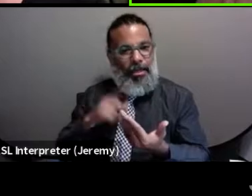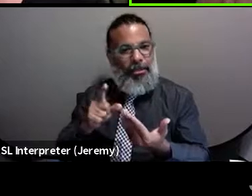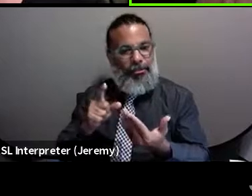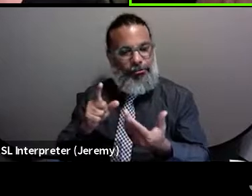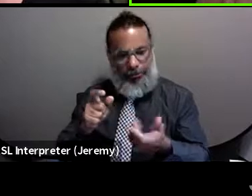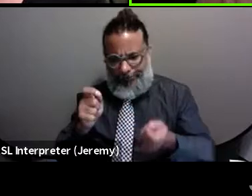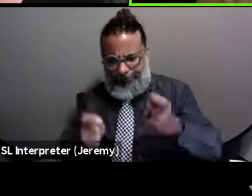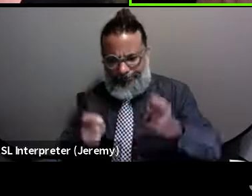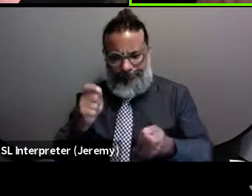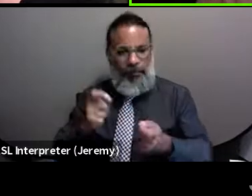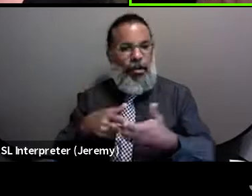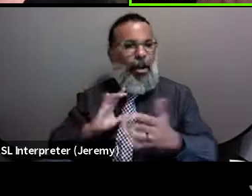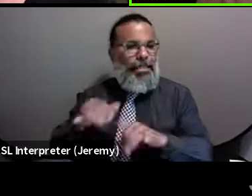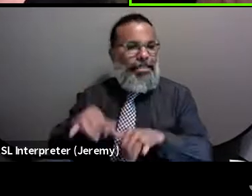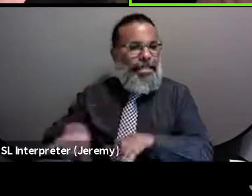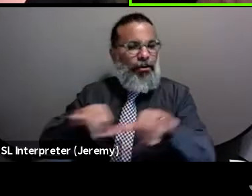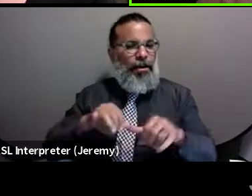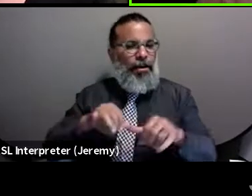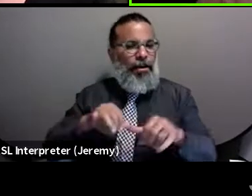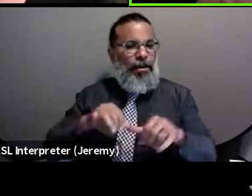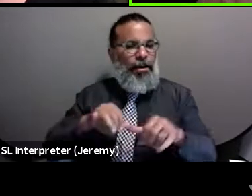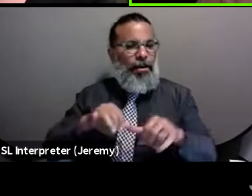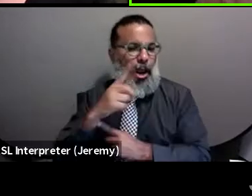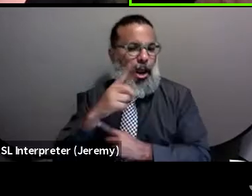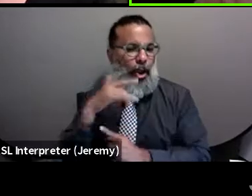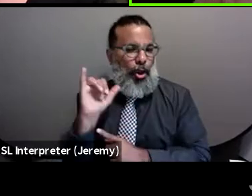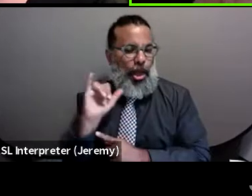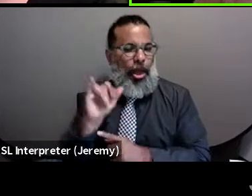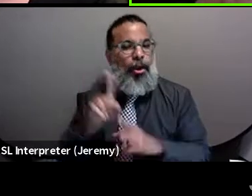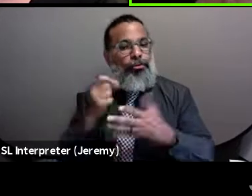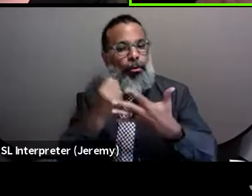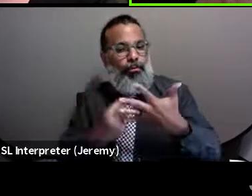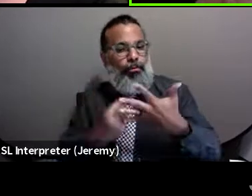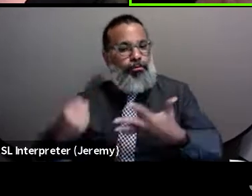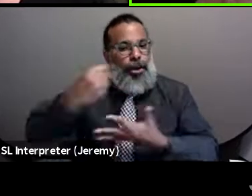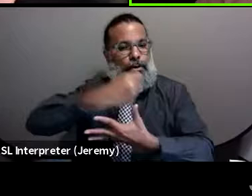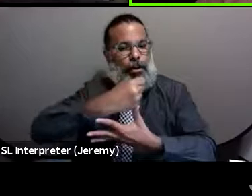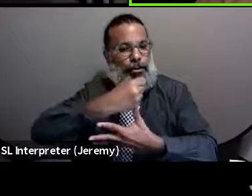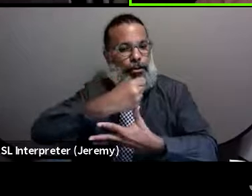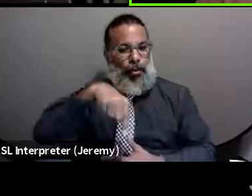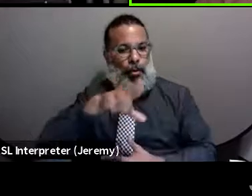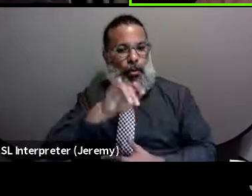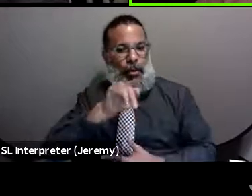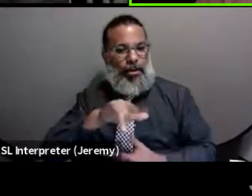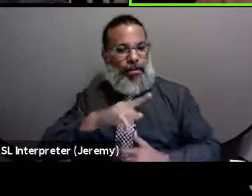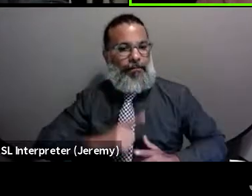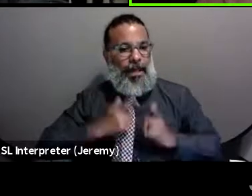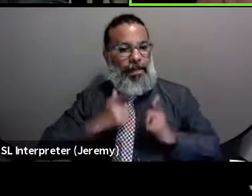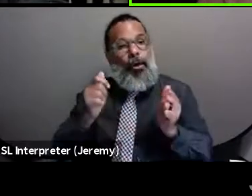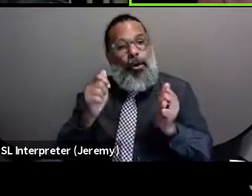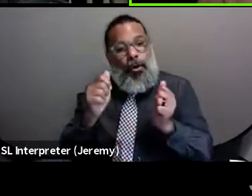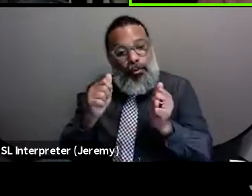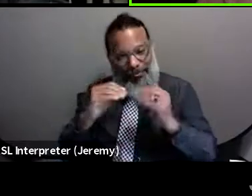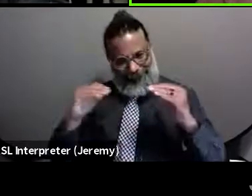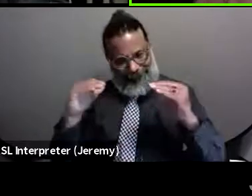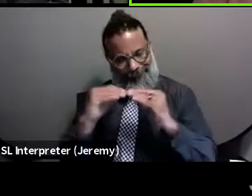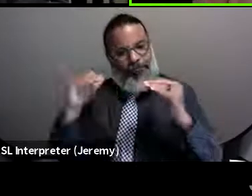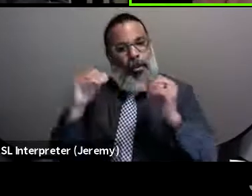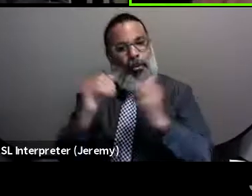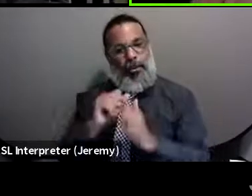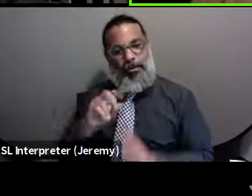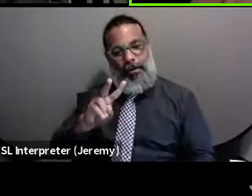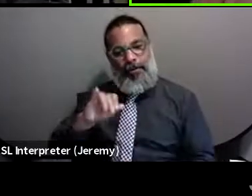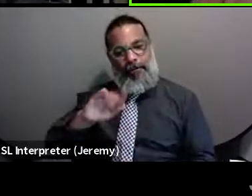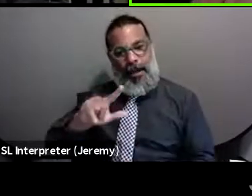of care and prioritize quality of life right up there with viral suppression and health out like